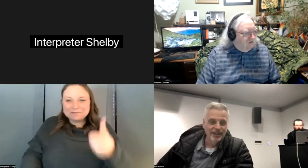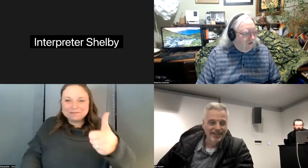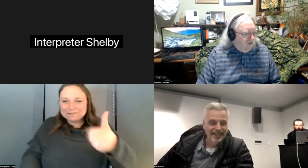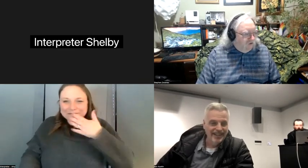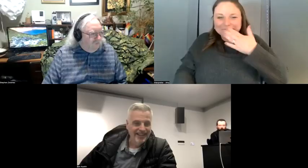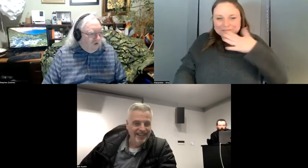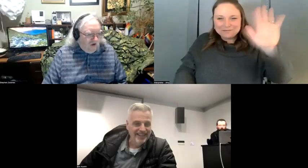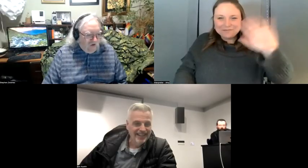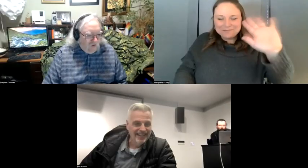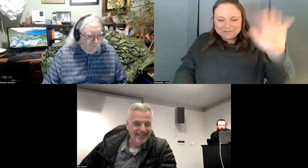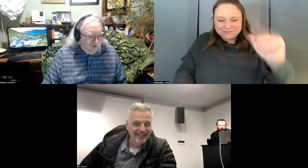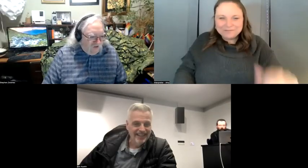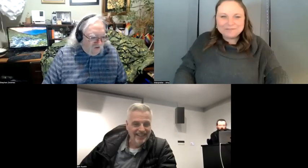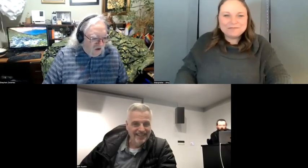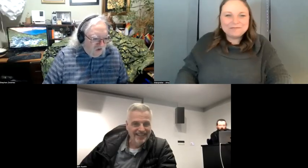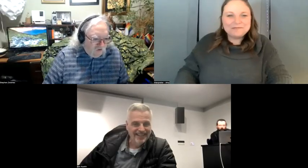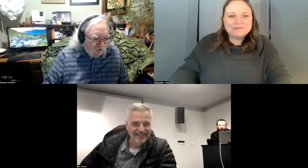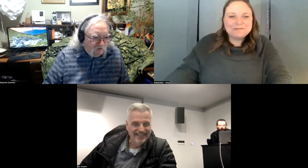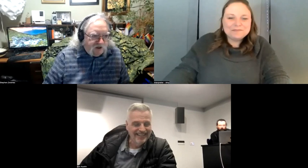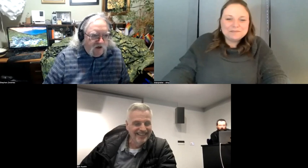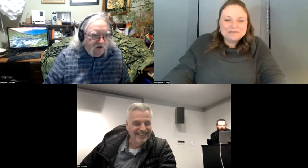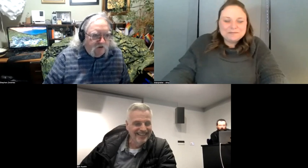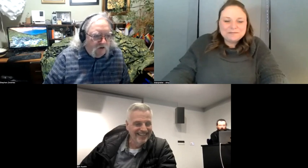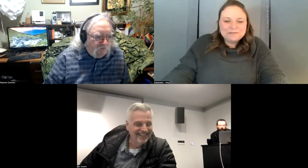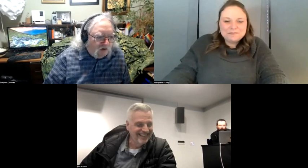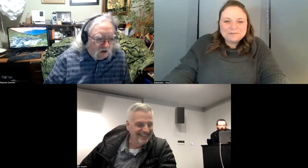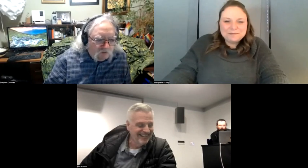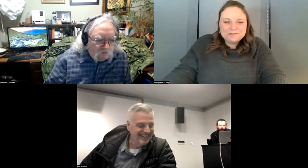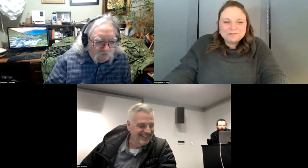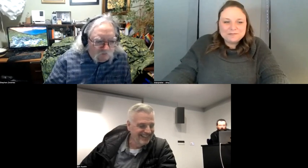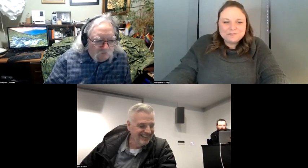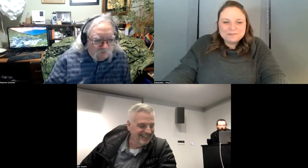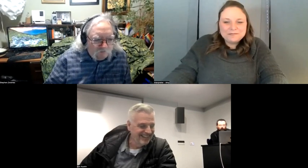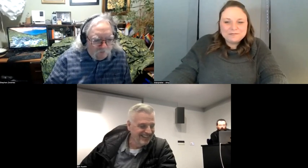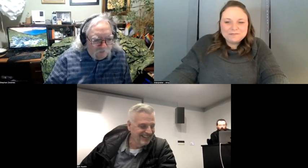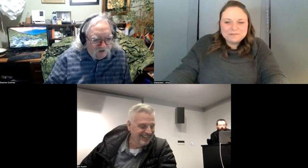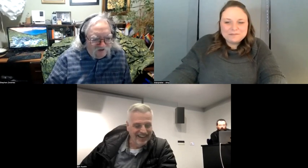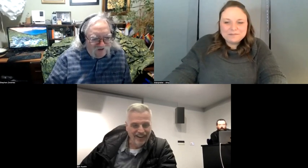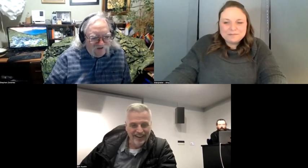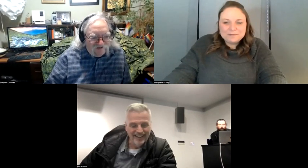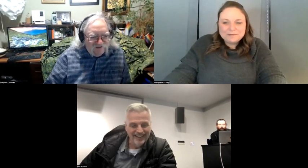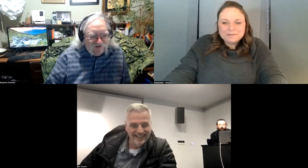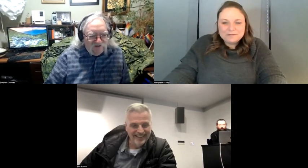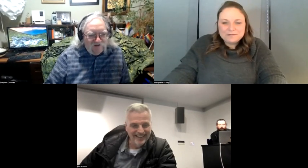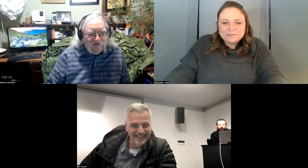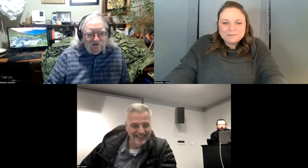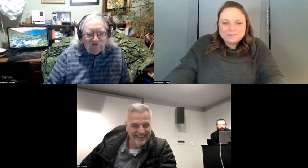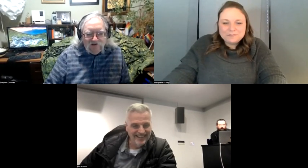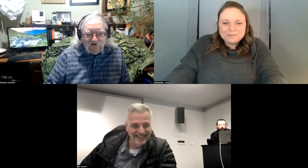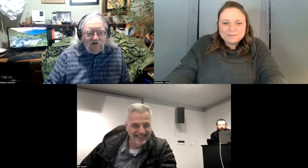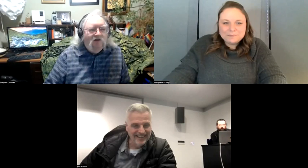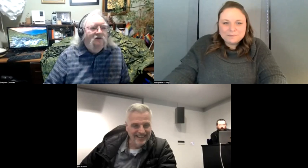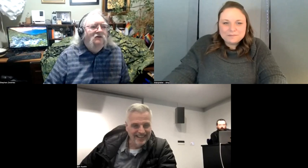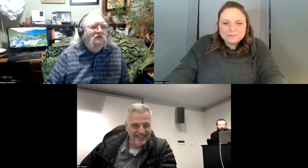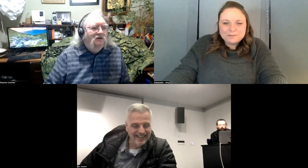and i hope the audio worked because i think the audio on my own side is broken all right the audio was fine